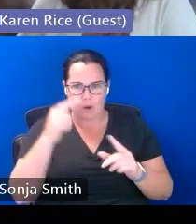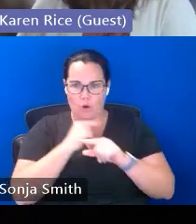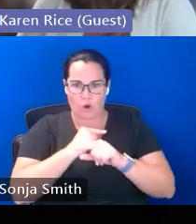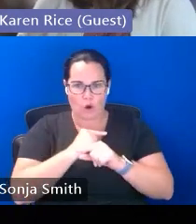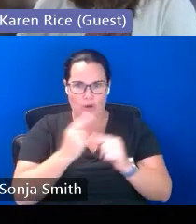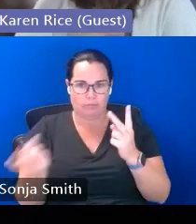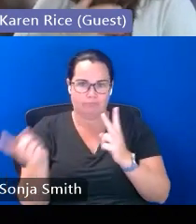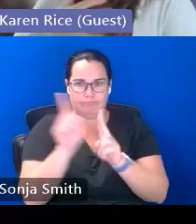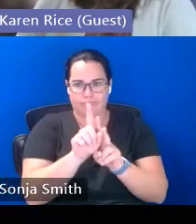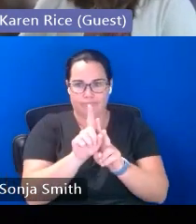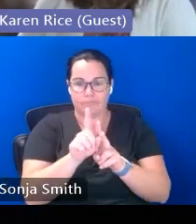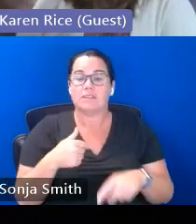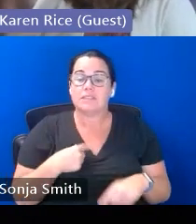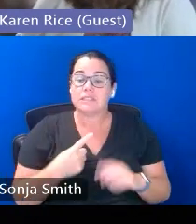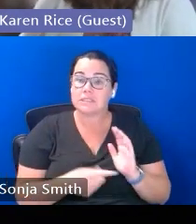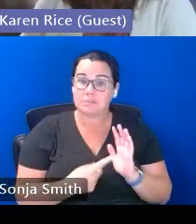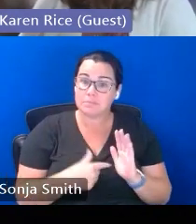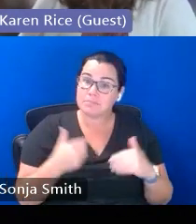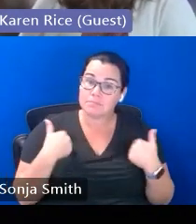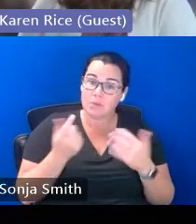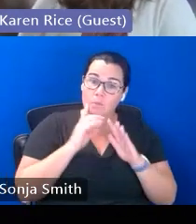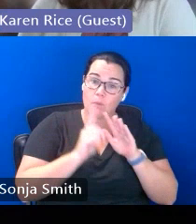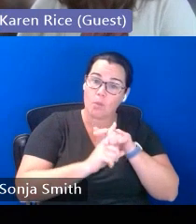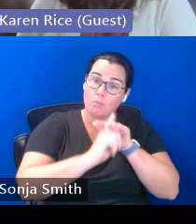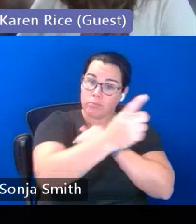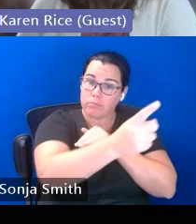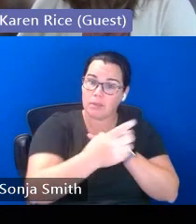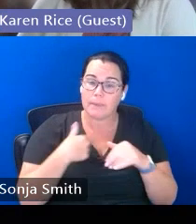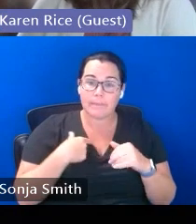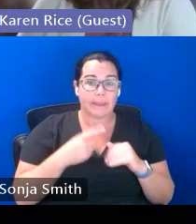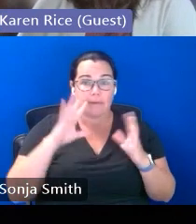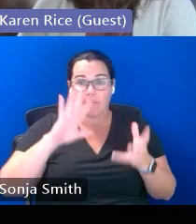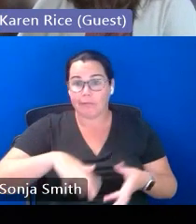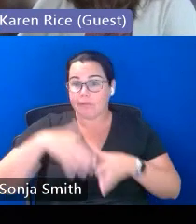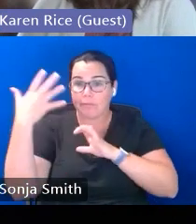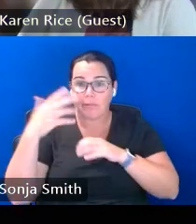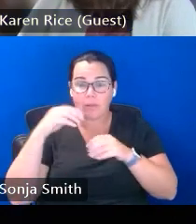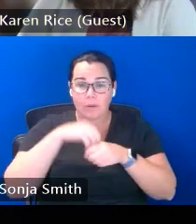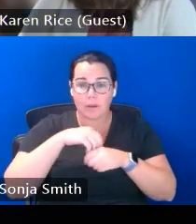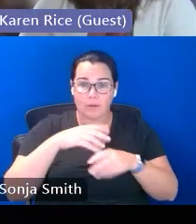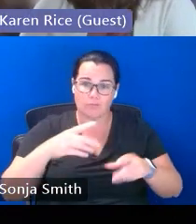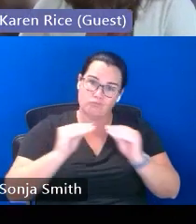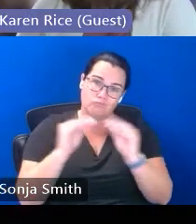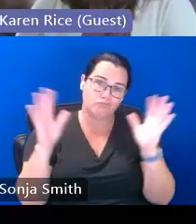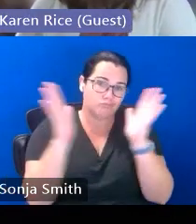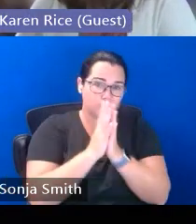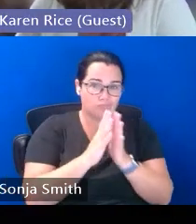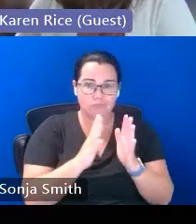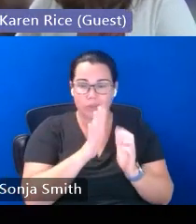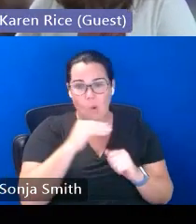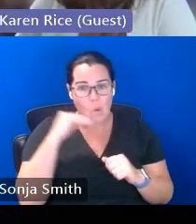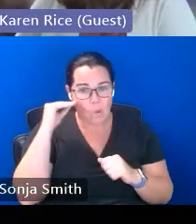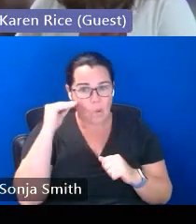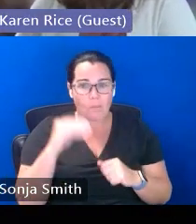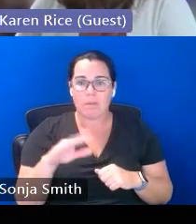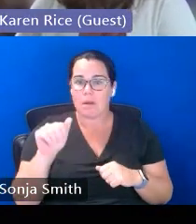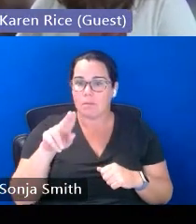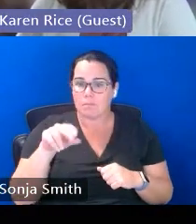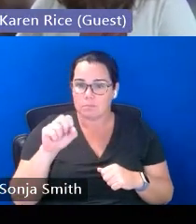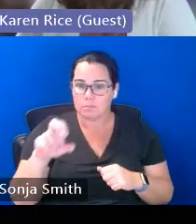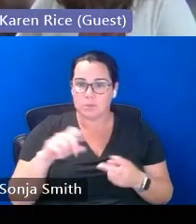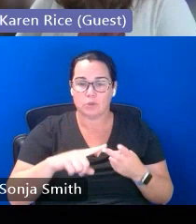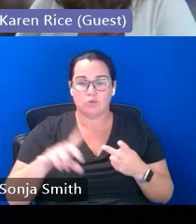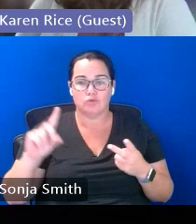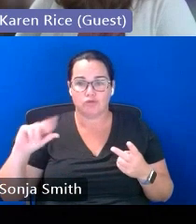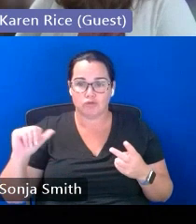they run away from home due to so many reasons conflict in the home it could be abuse it could be substance abuse